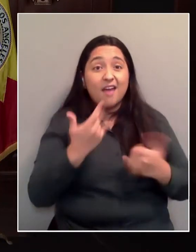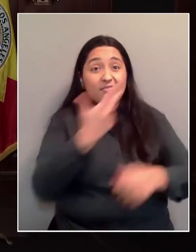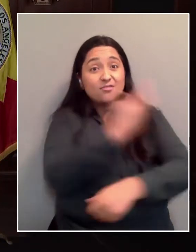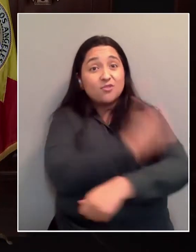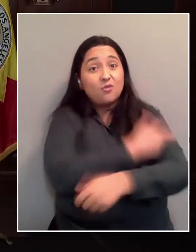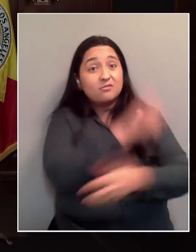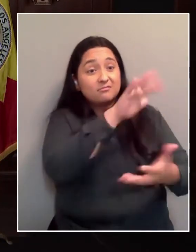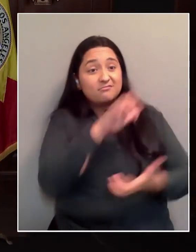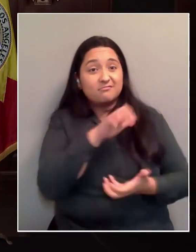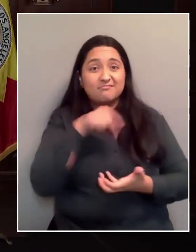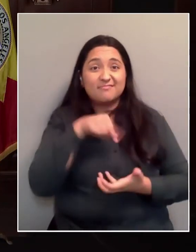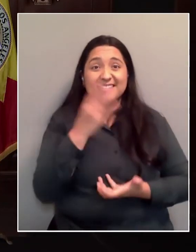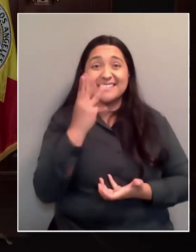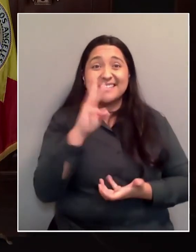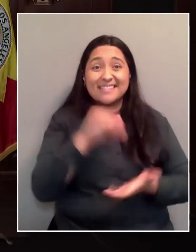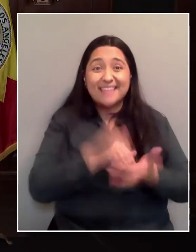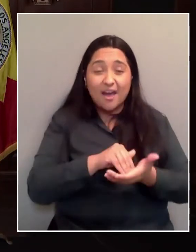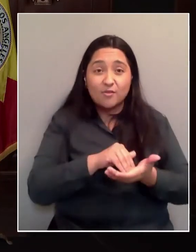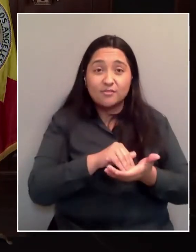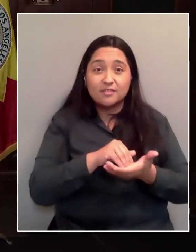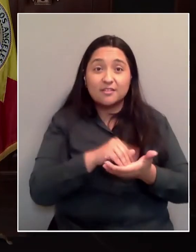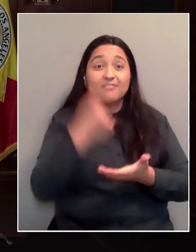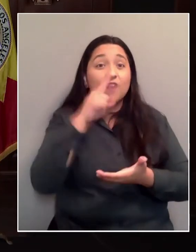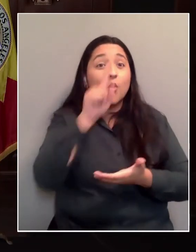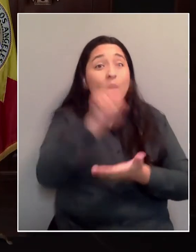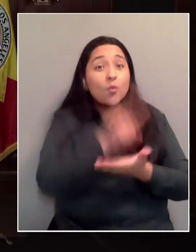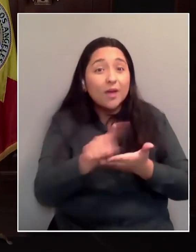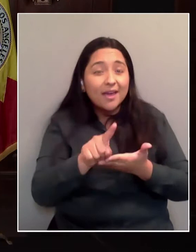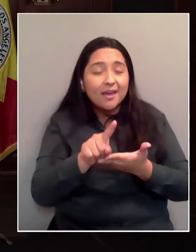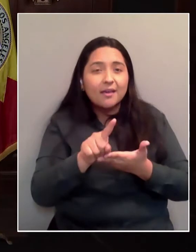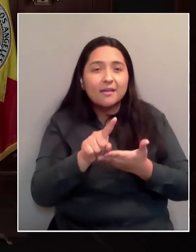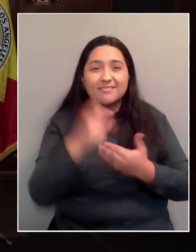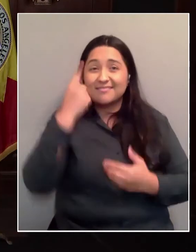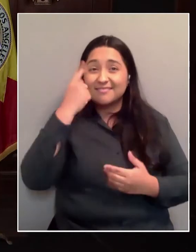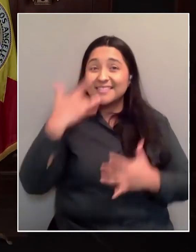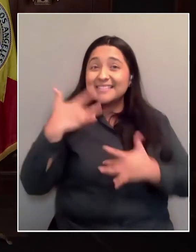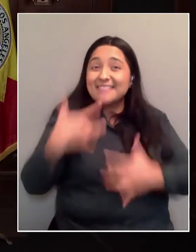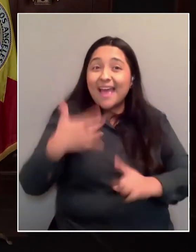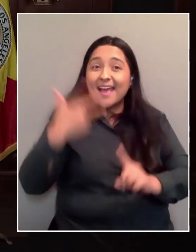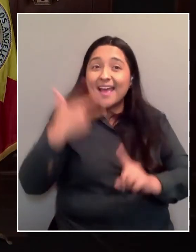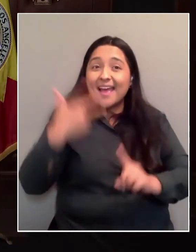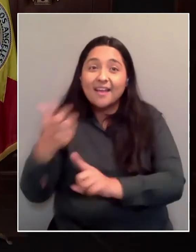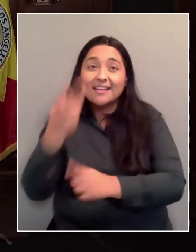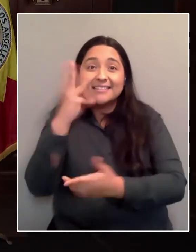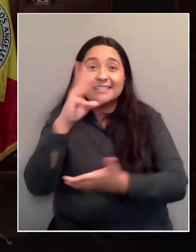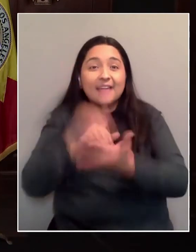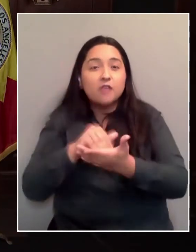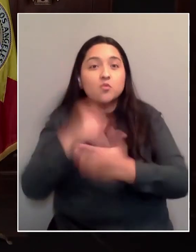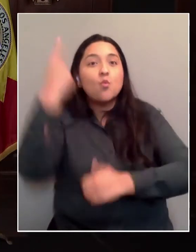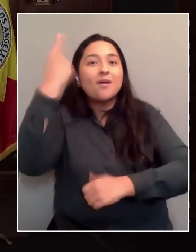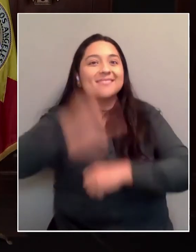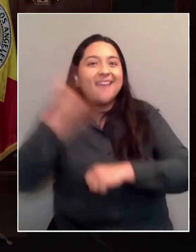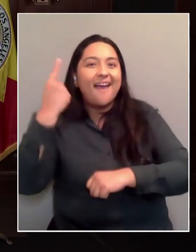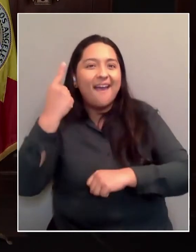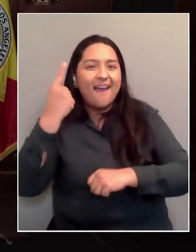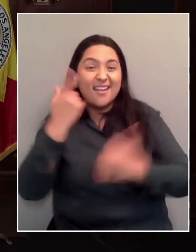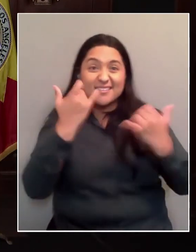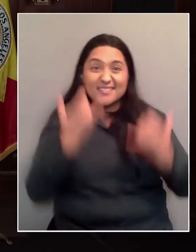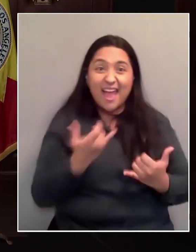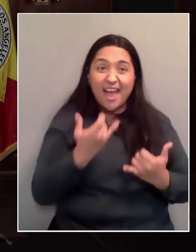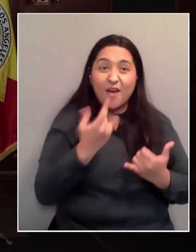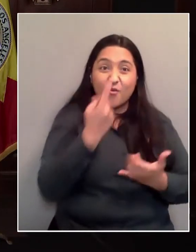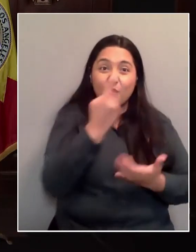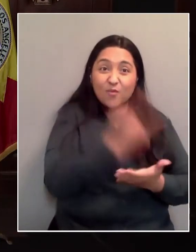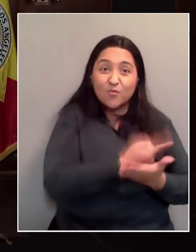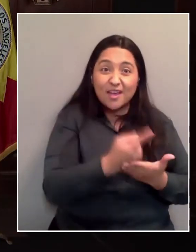week and we usually do 16,000 doses an entire day. It doesn't mean we haven't asked. It doesn't mean the state isn't trying. But you know the federal